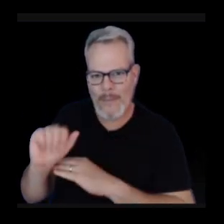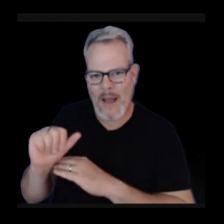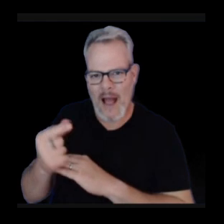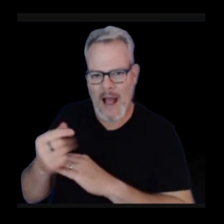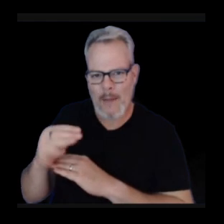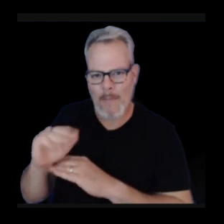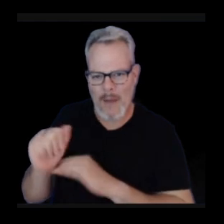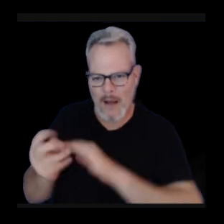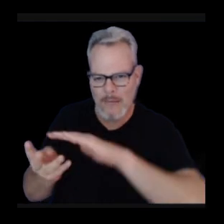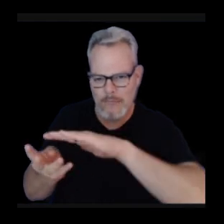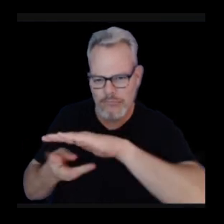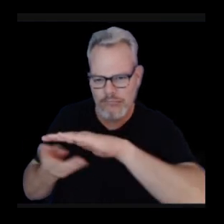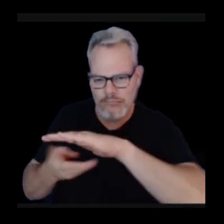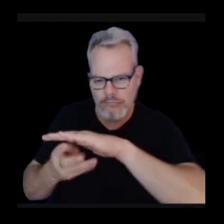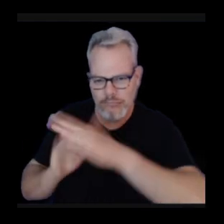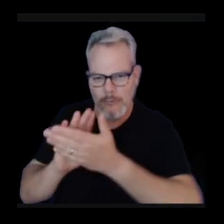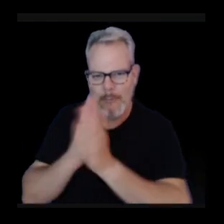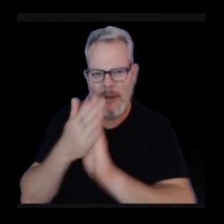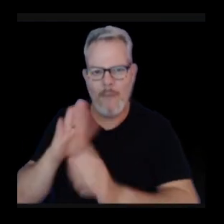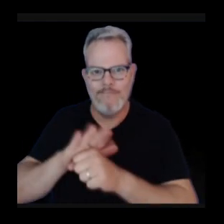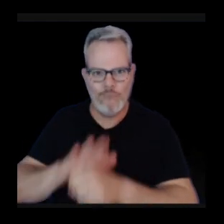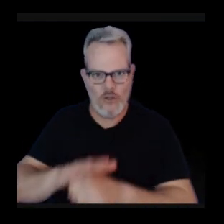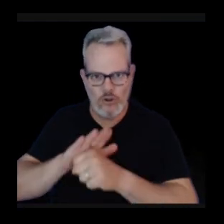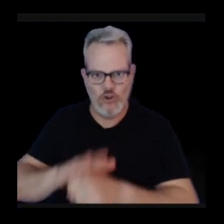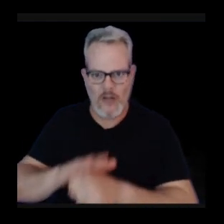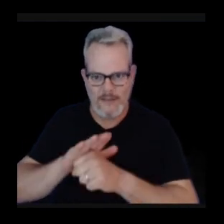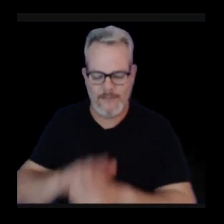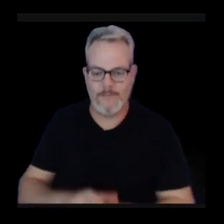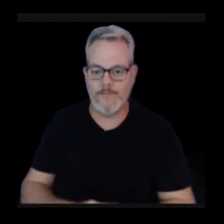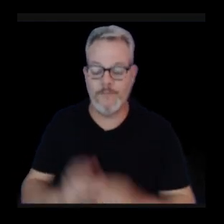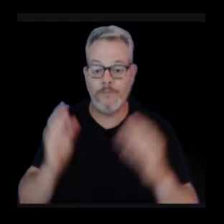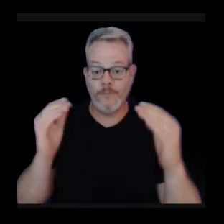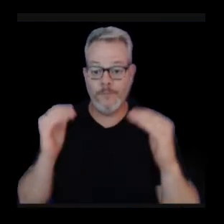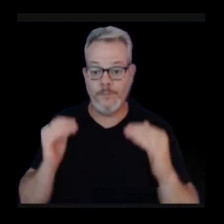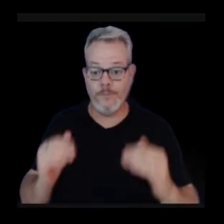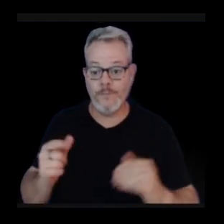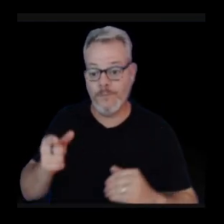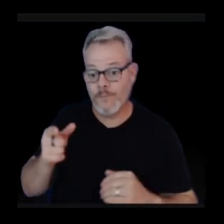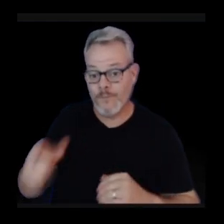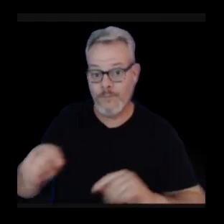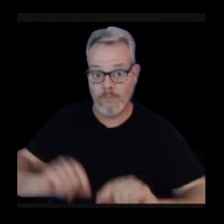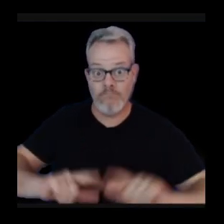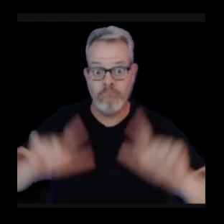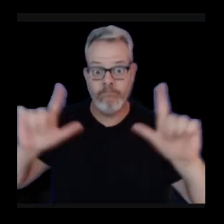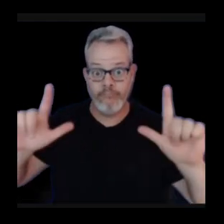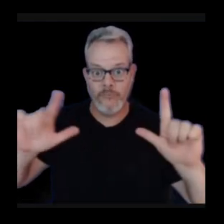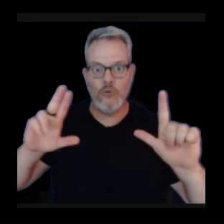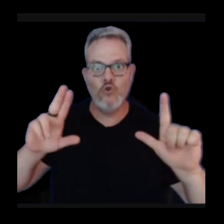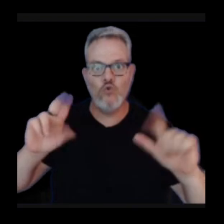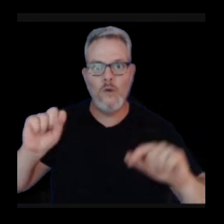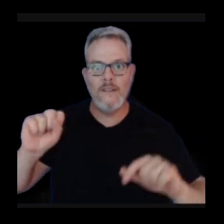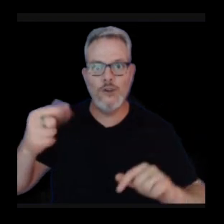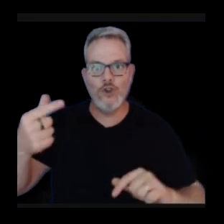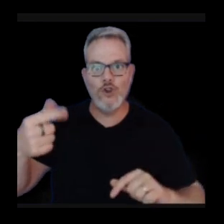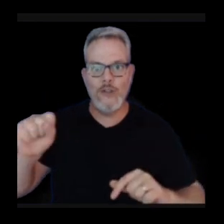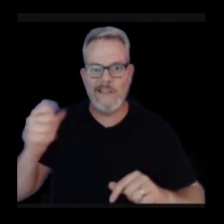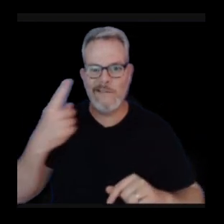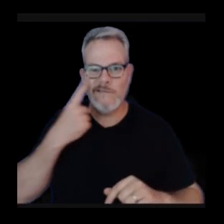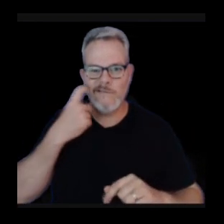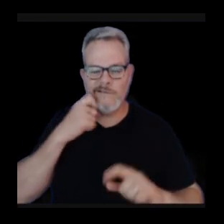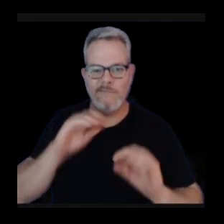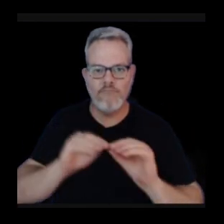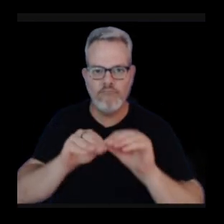is getting very pressurized. The USGS released an annotated satellite map